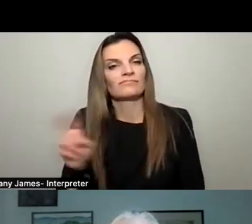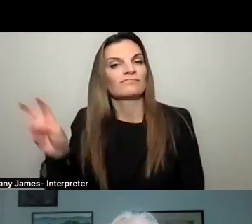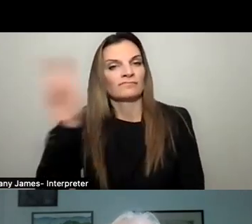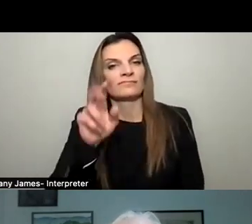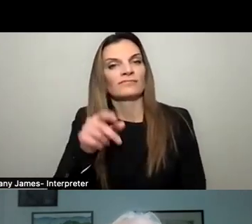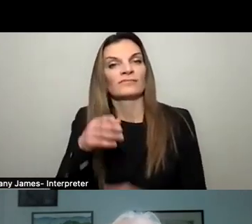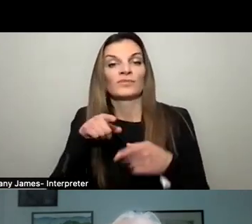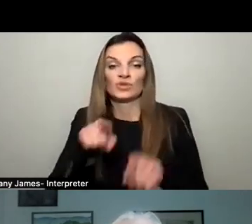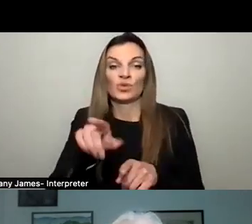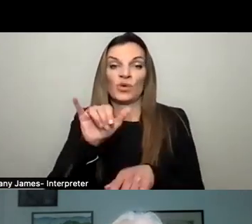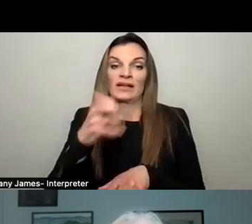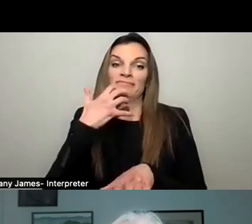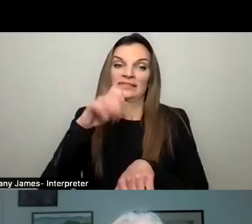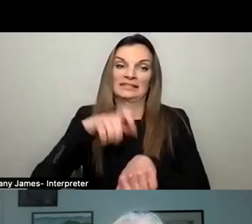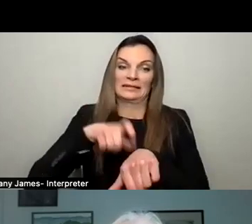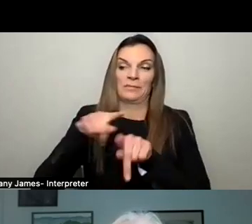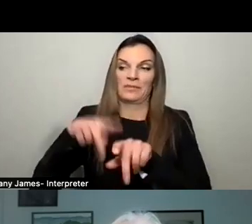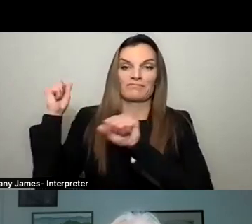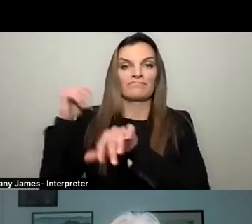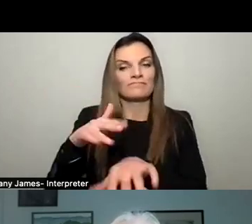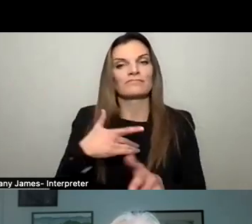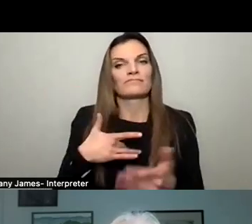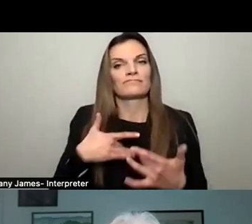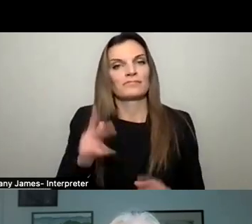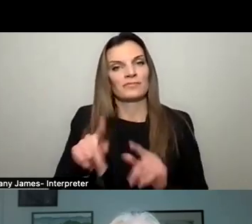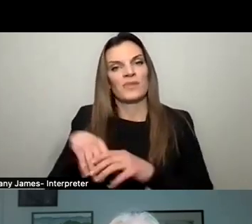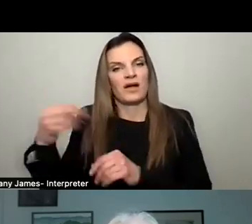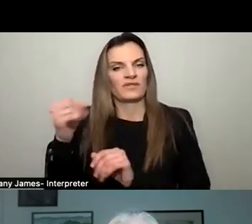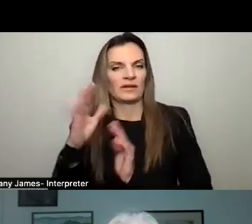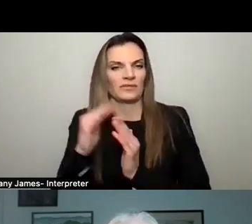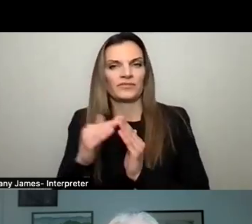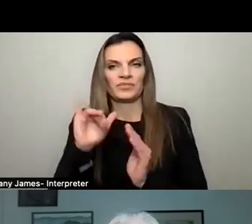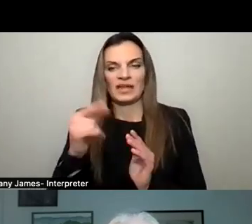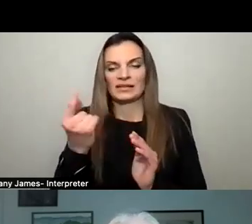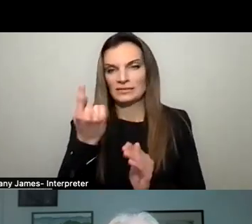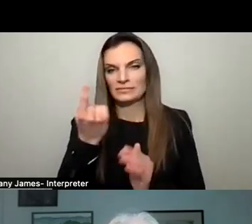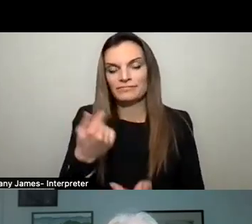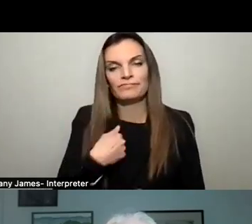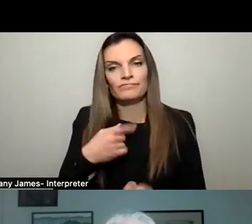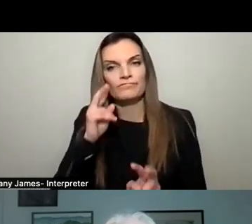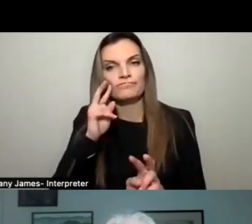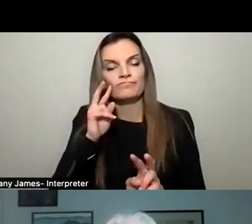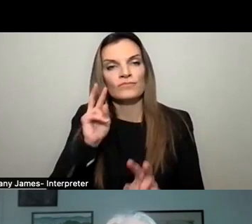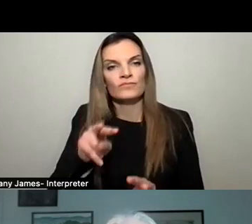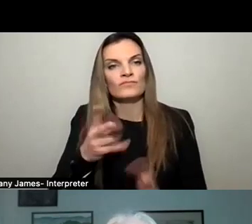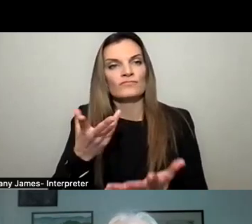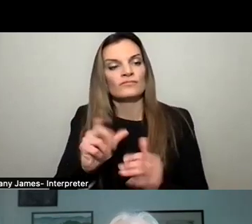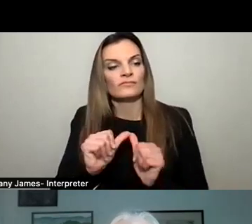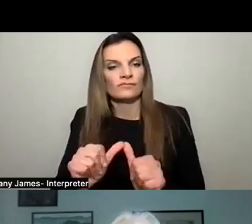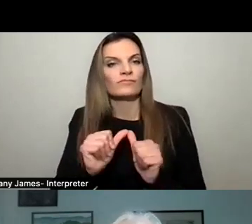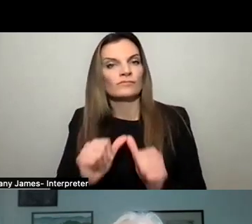season, it's people from out of town. So that is something that I look at as continuing